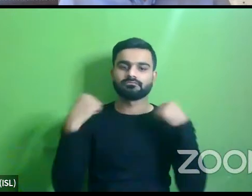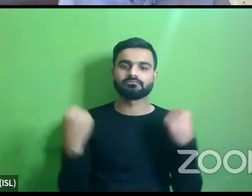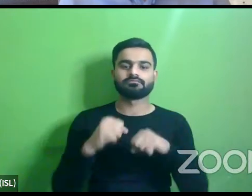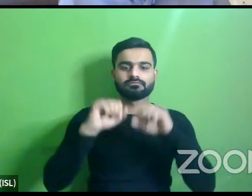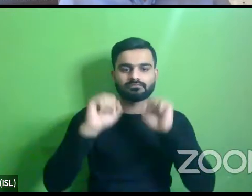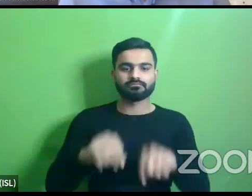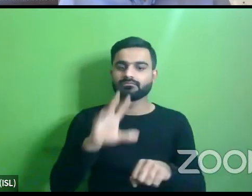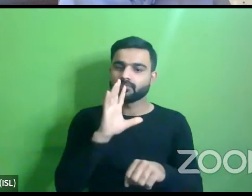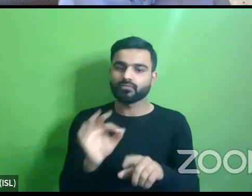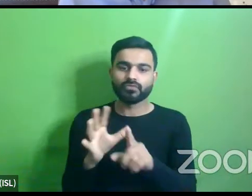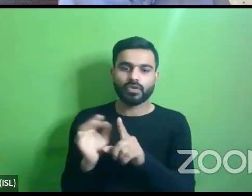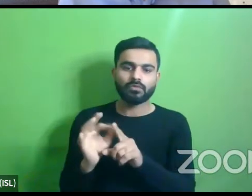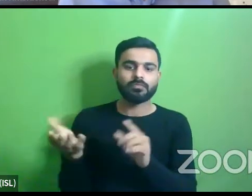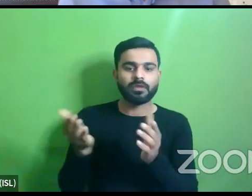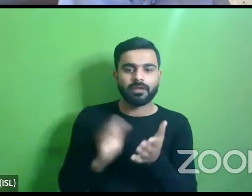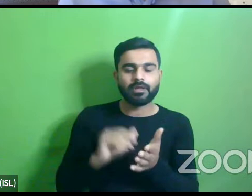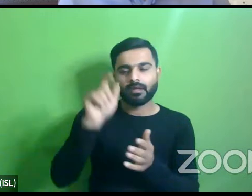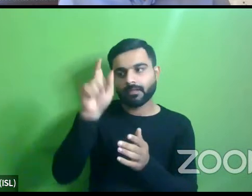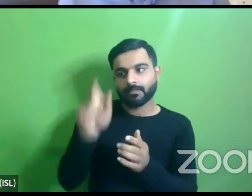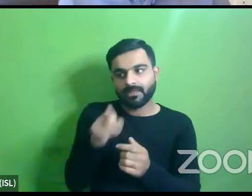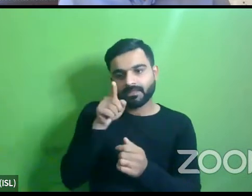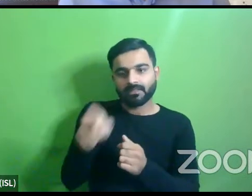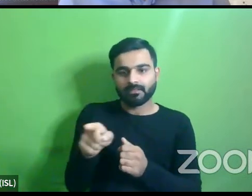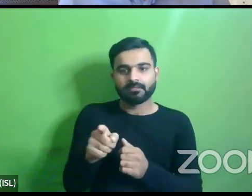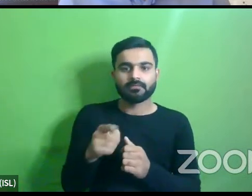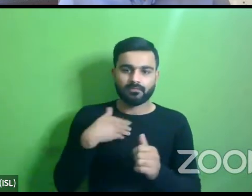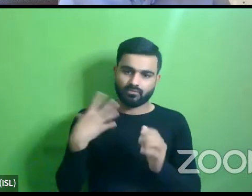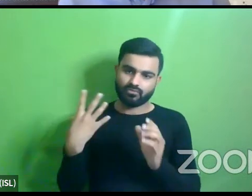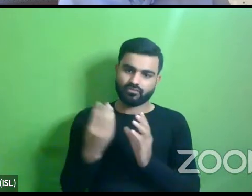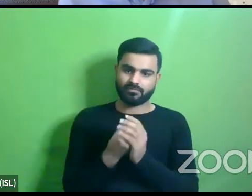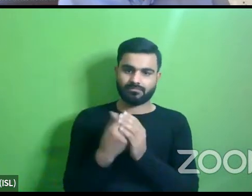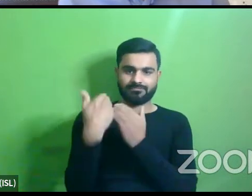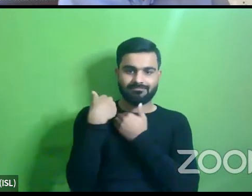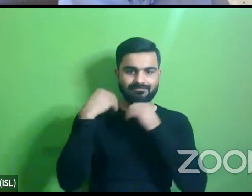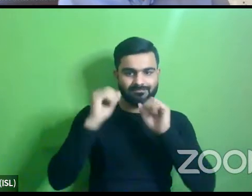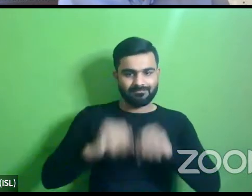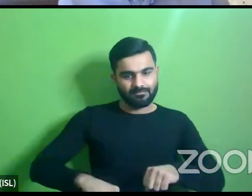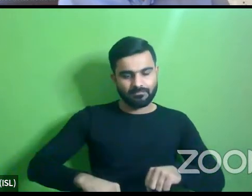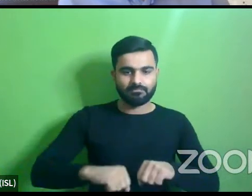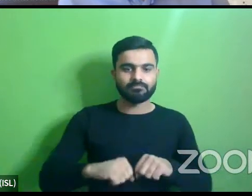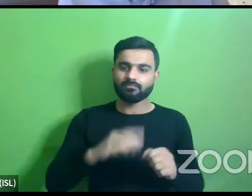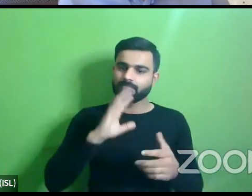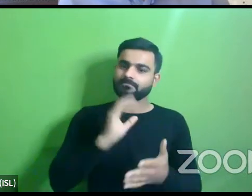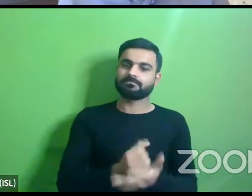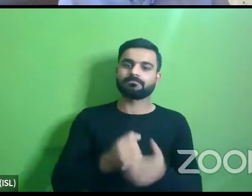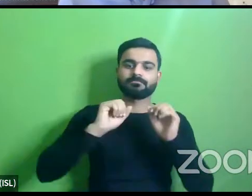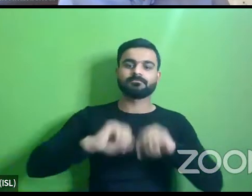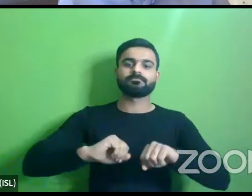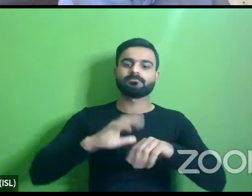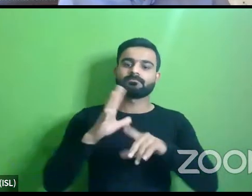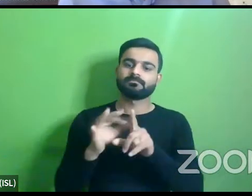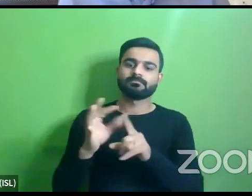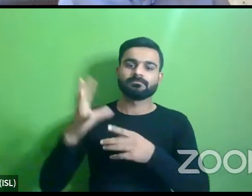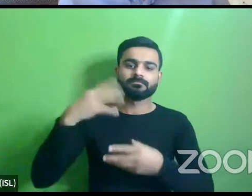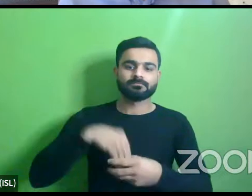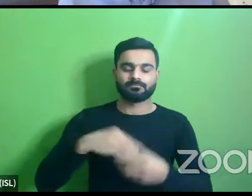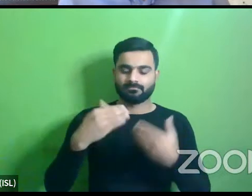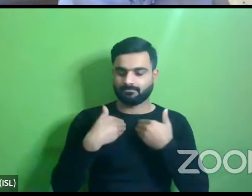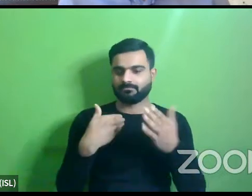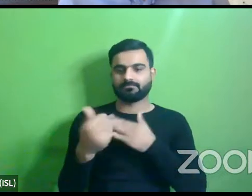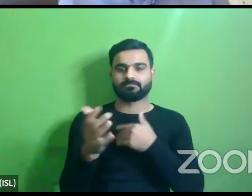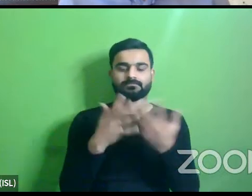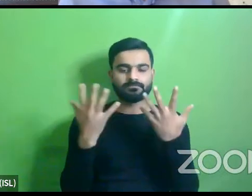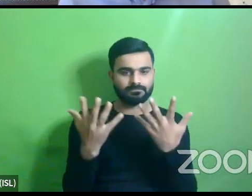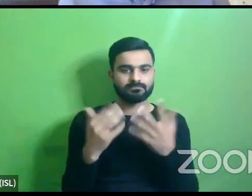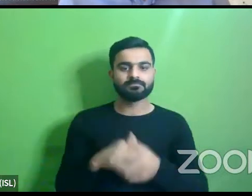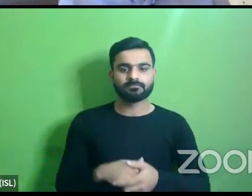who does it is again a question so when we have to take the ownership we have to ensure that we do it at our end and we